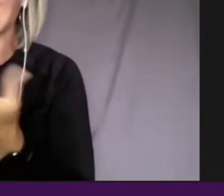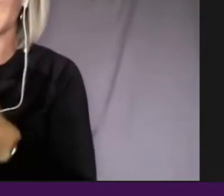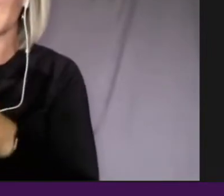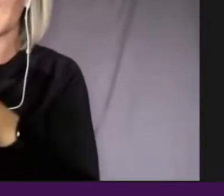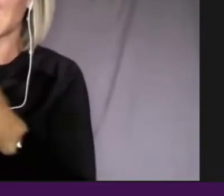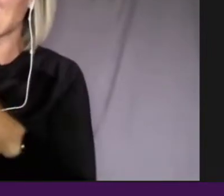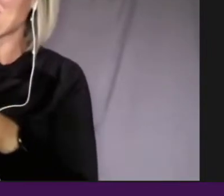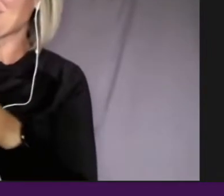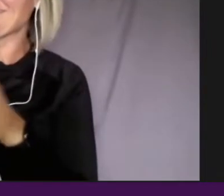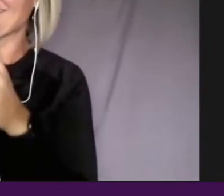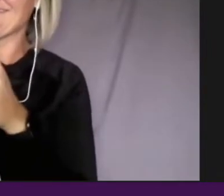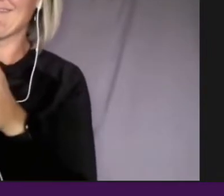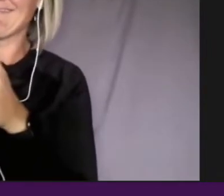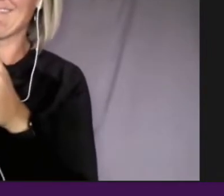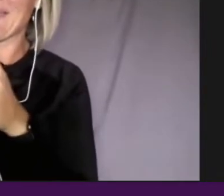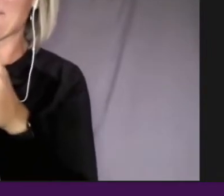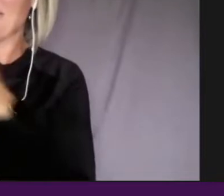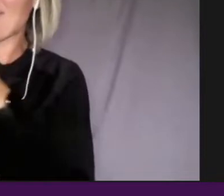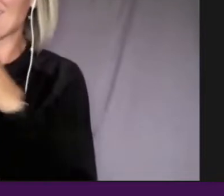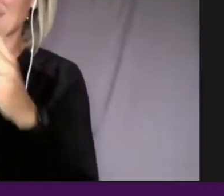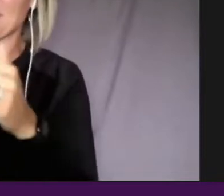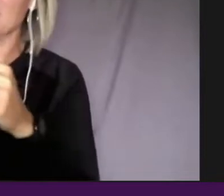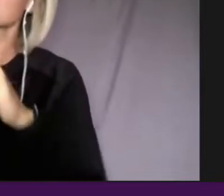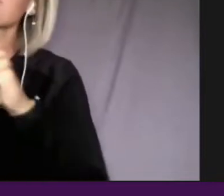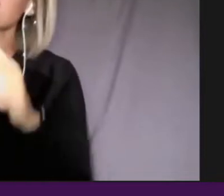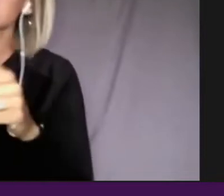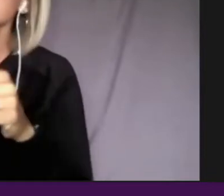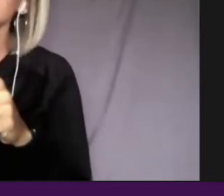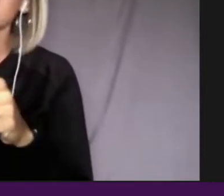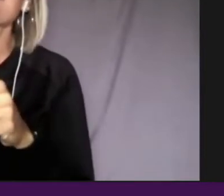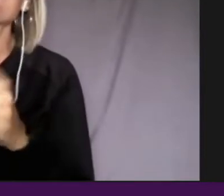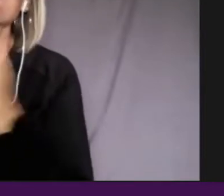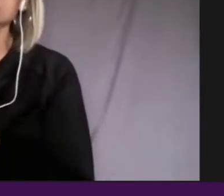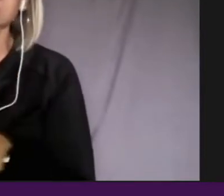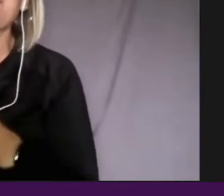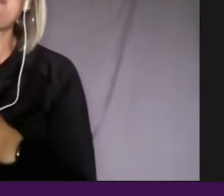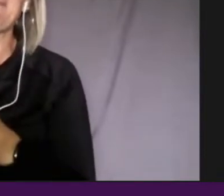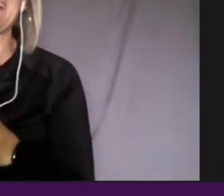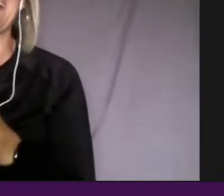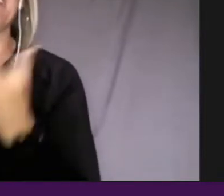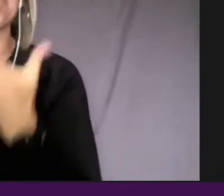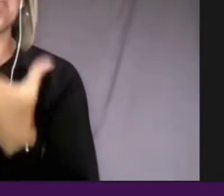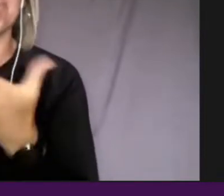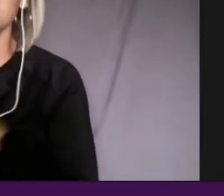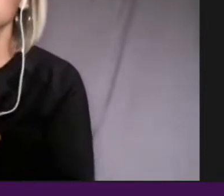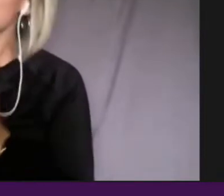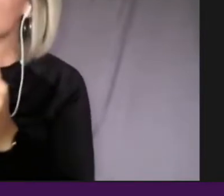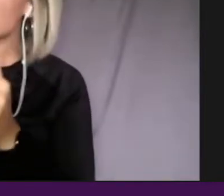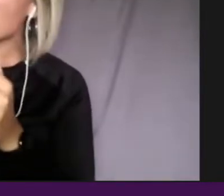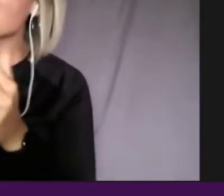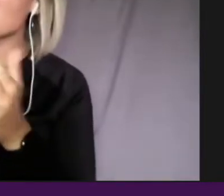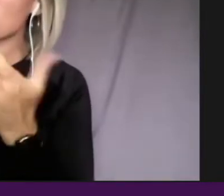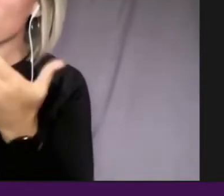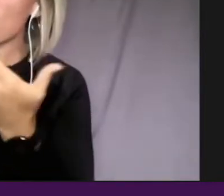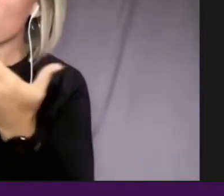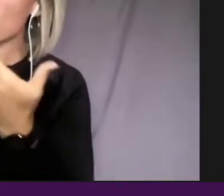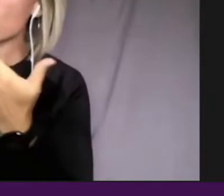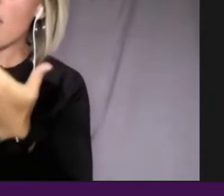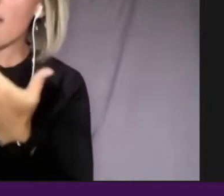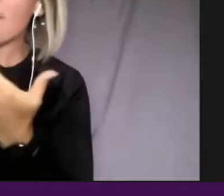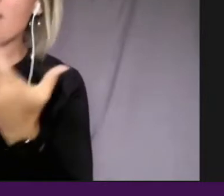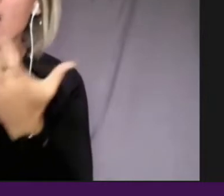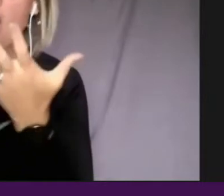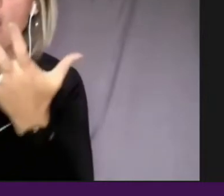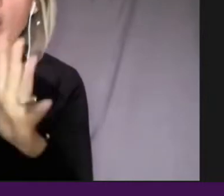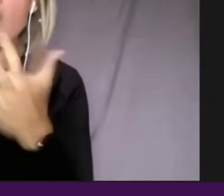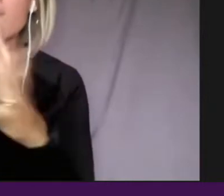but I know you're not that new to public media, right? And so was this program already in the, in the, on